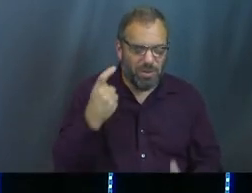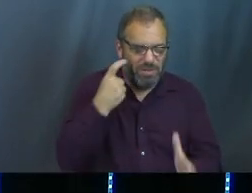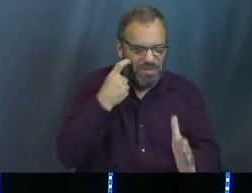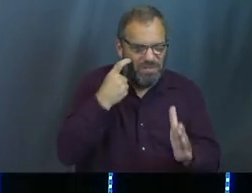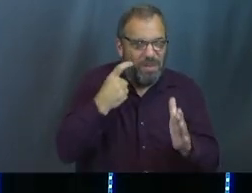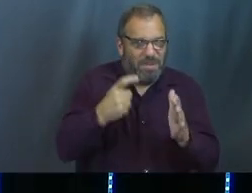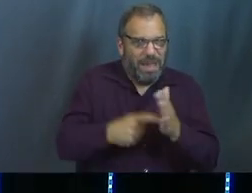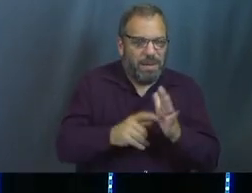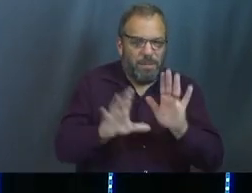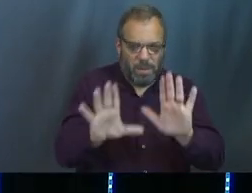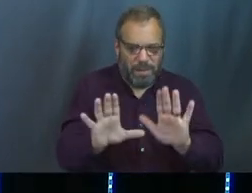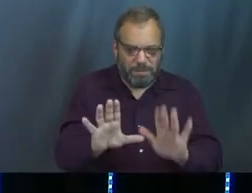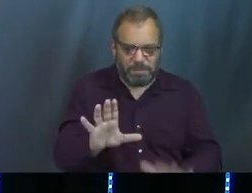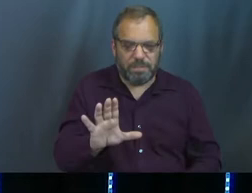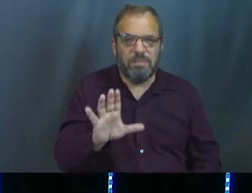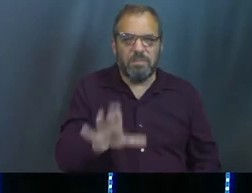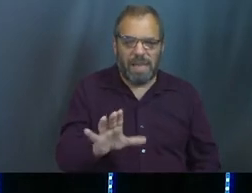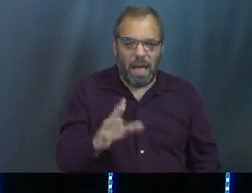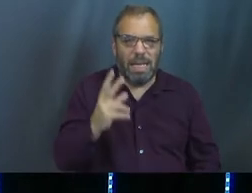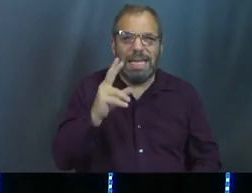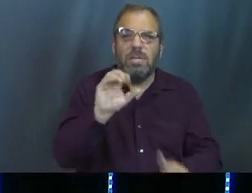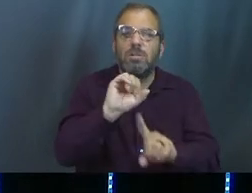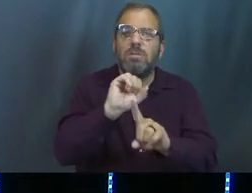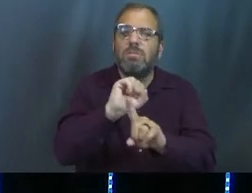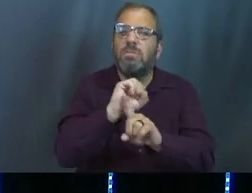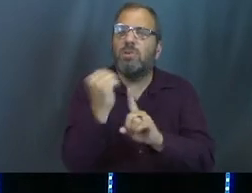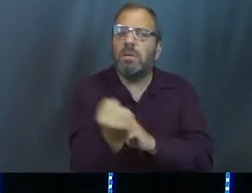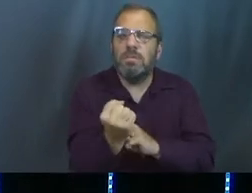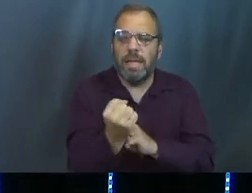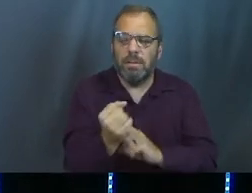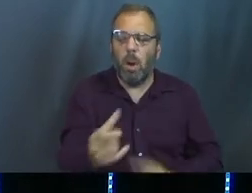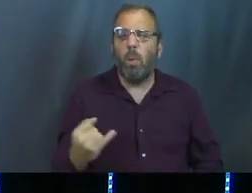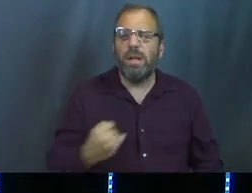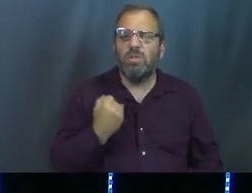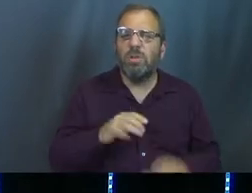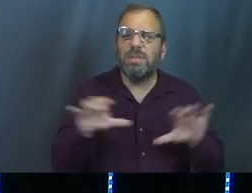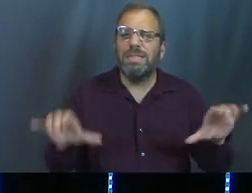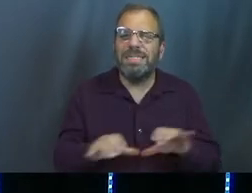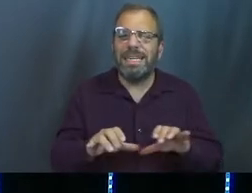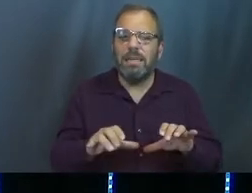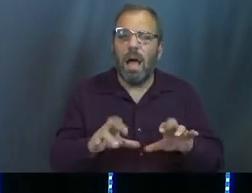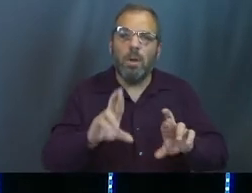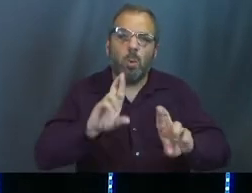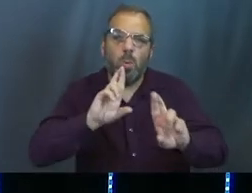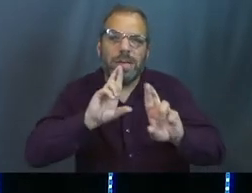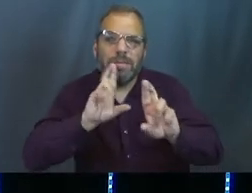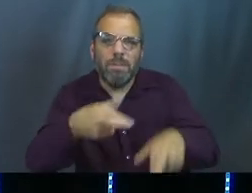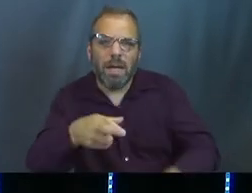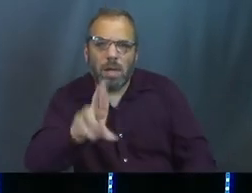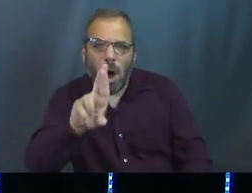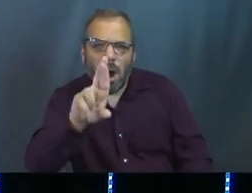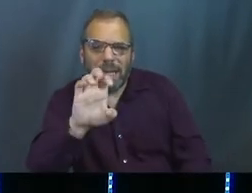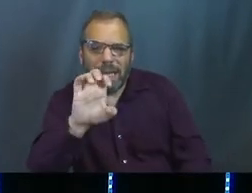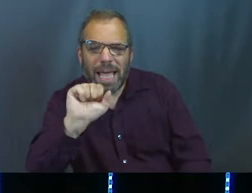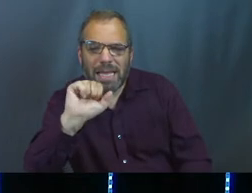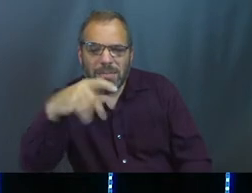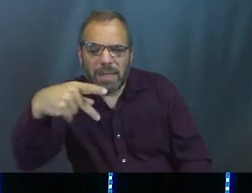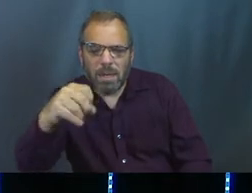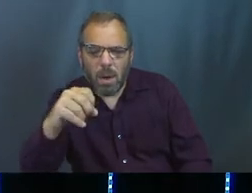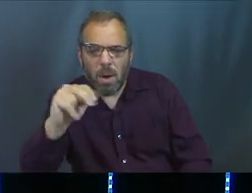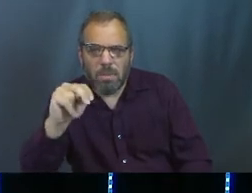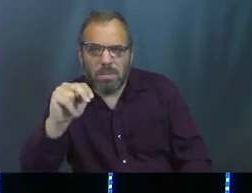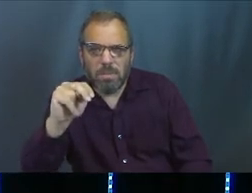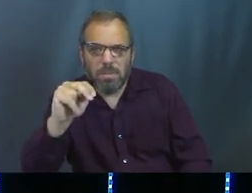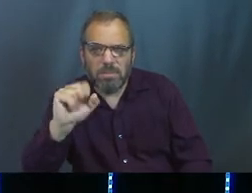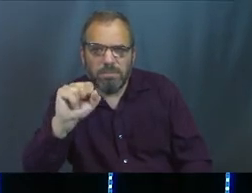it. So what I want to stop, I want to stop and look at these circumstances. I want to look at what Joseph did, his response to his circumstance,